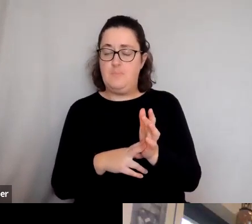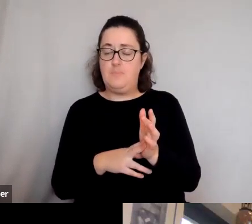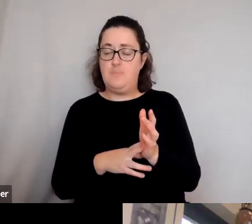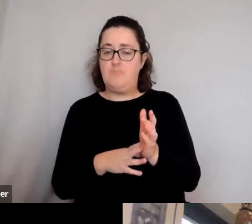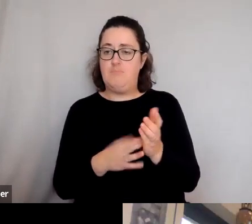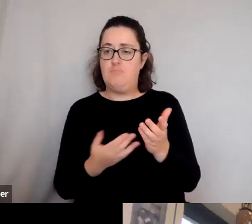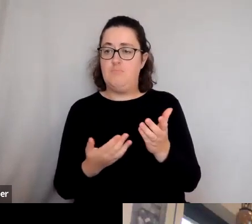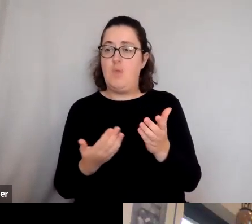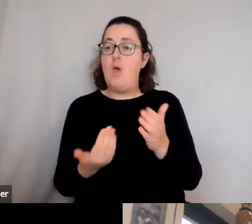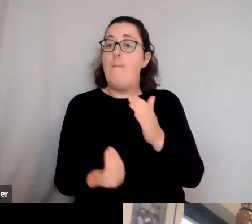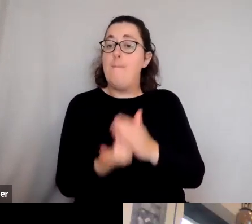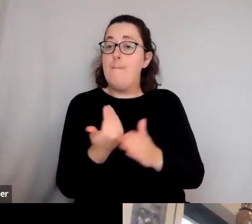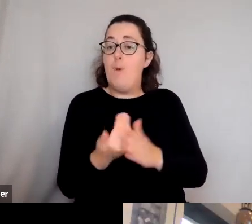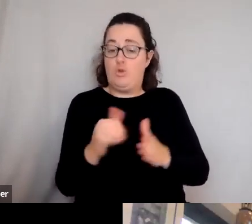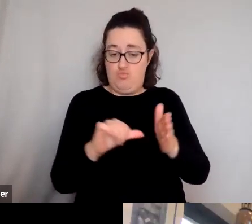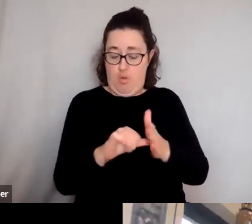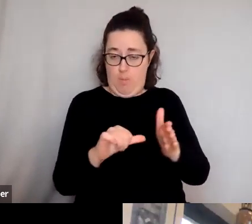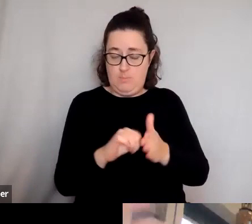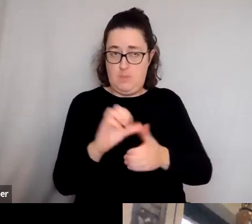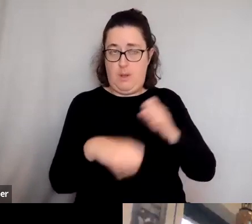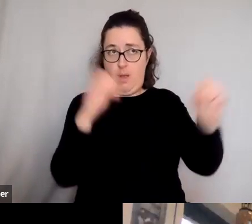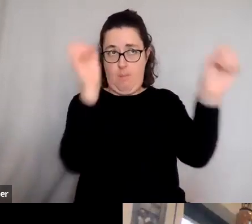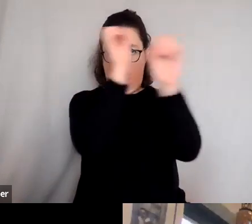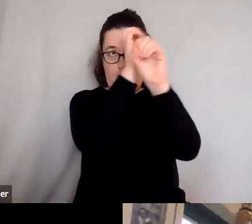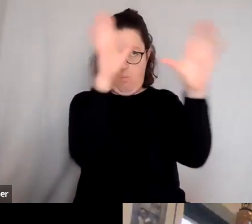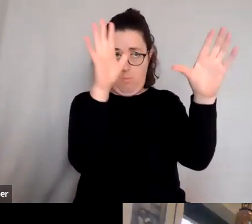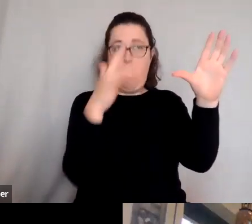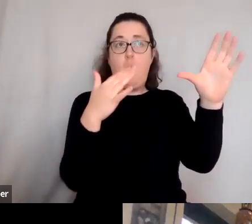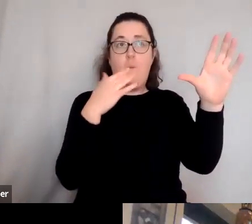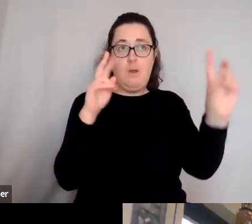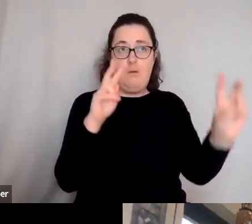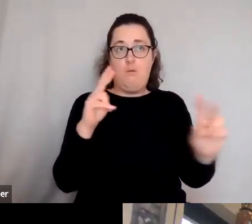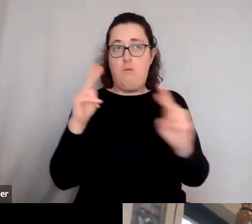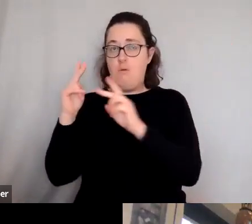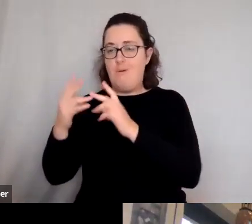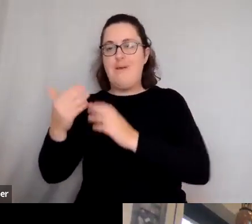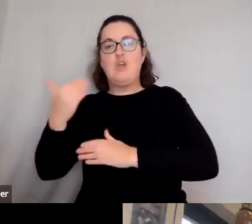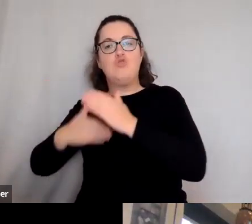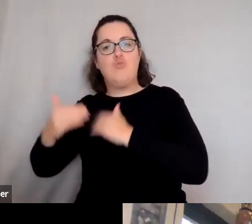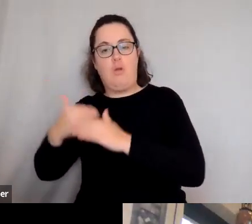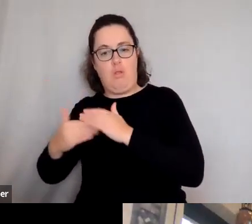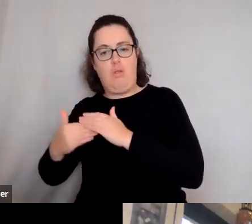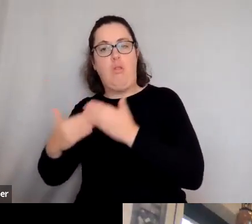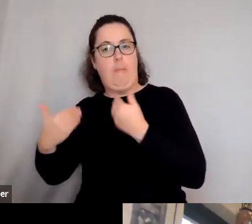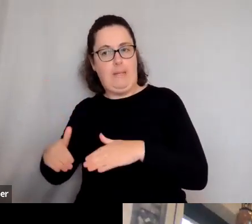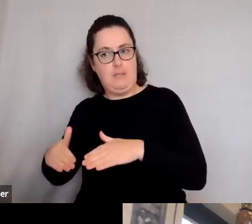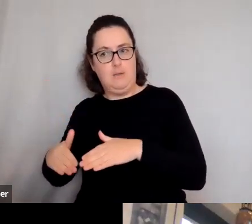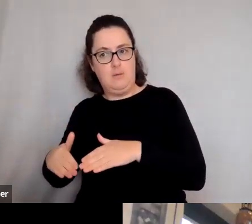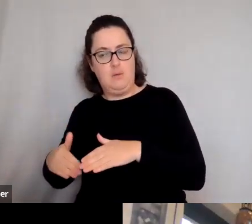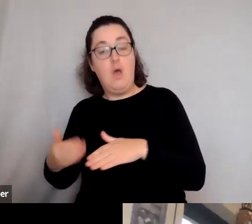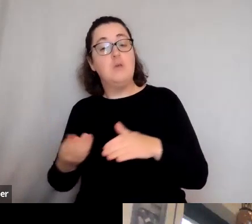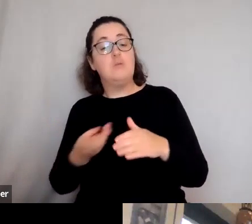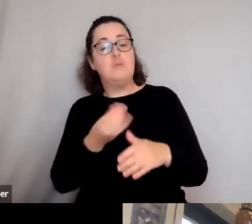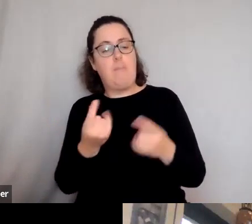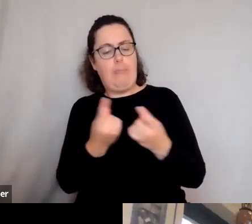if you put them in a historical context. You'll be less worried about some things and perhaps more worried about